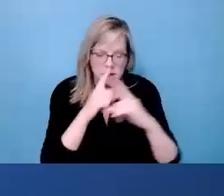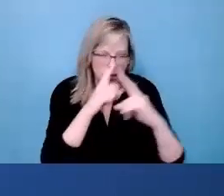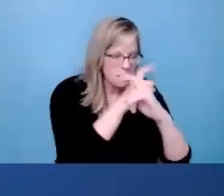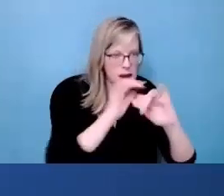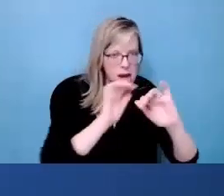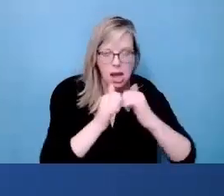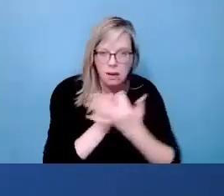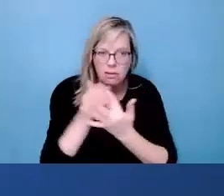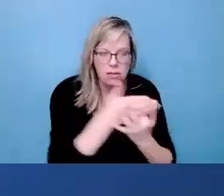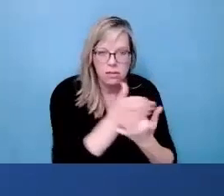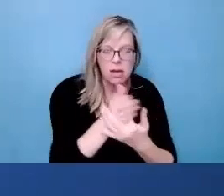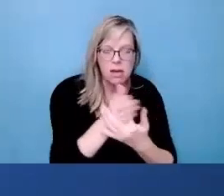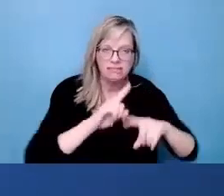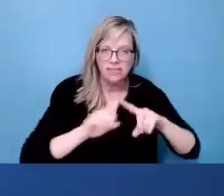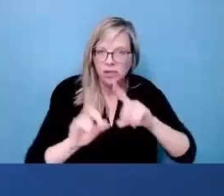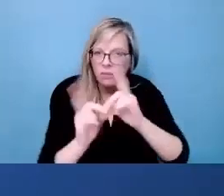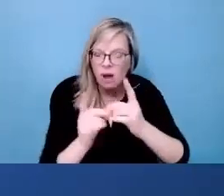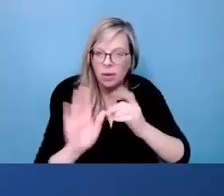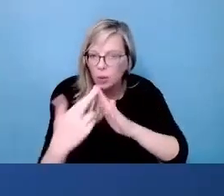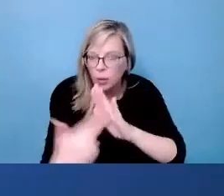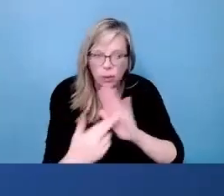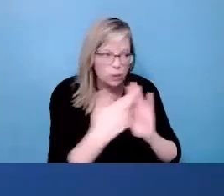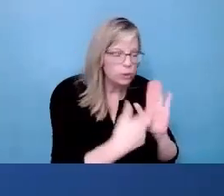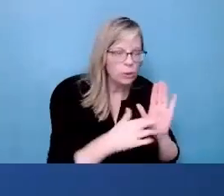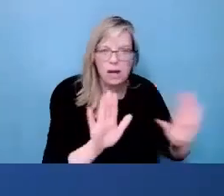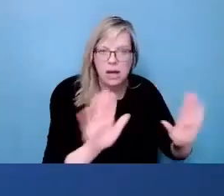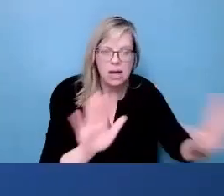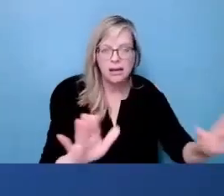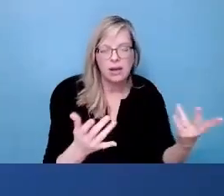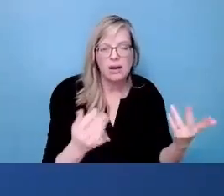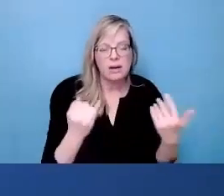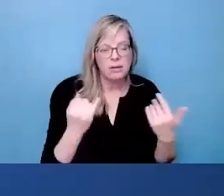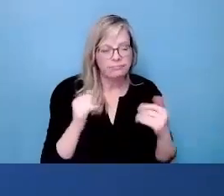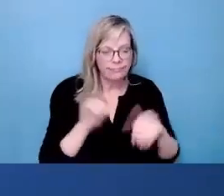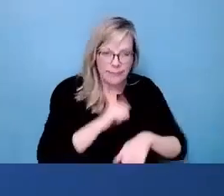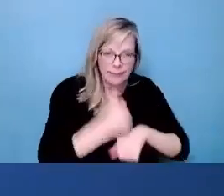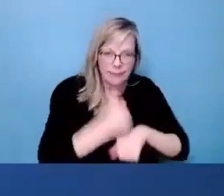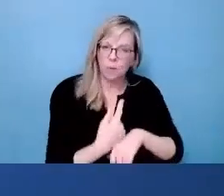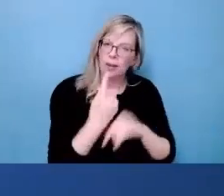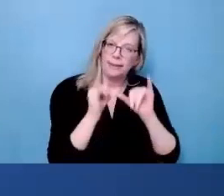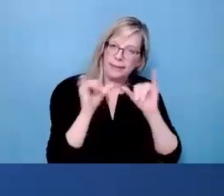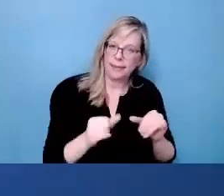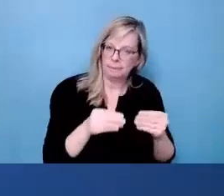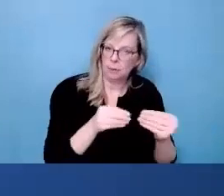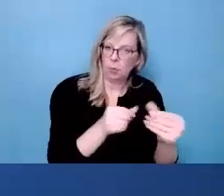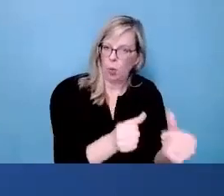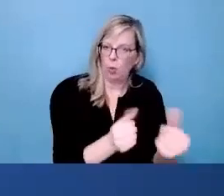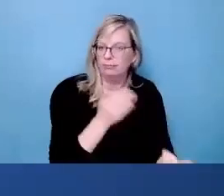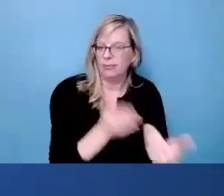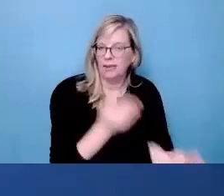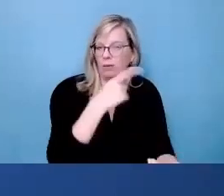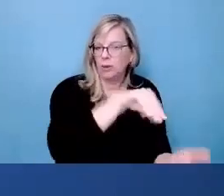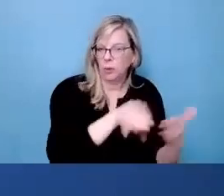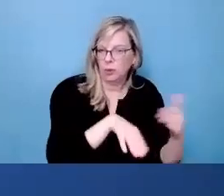sometimes those processes are complex and different departments don't talk to each other, so it makes it really complicated. So those processes streamlined.